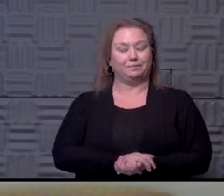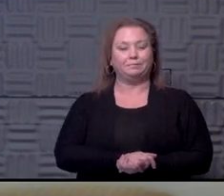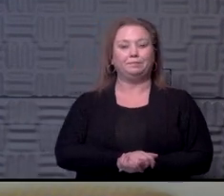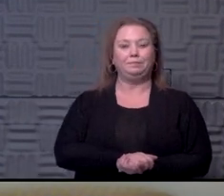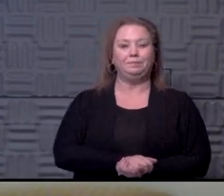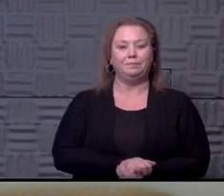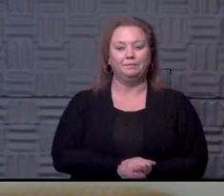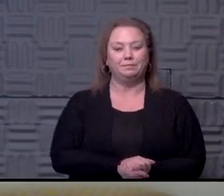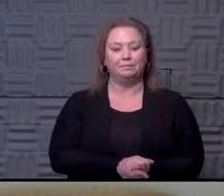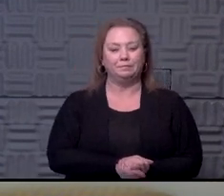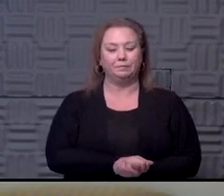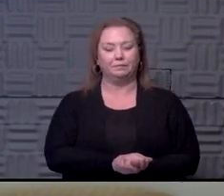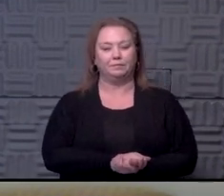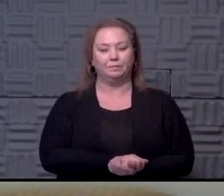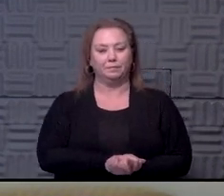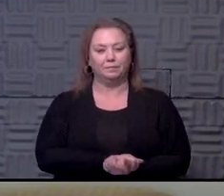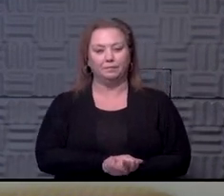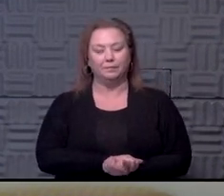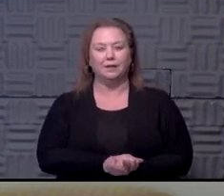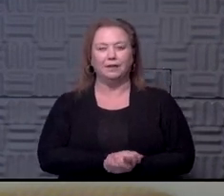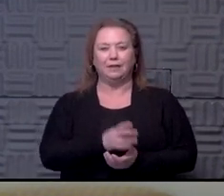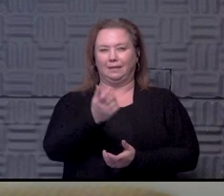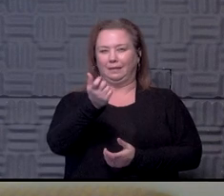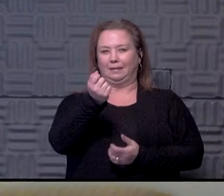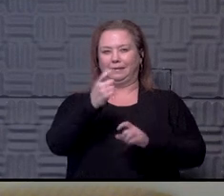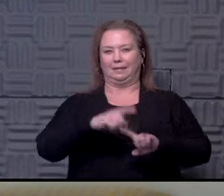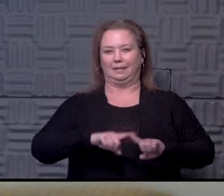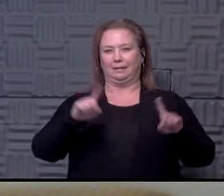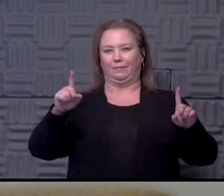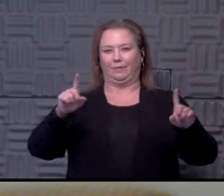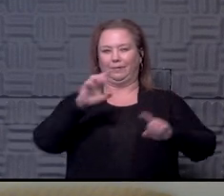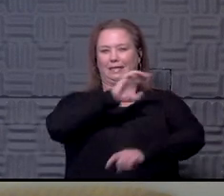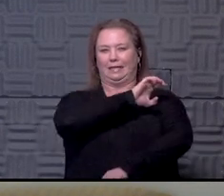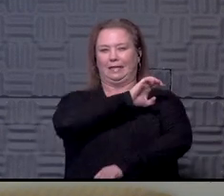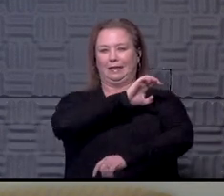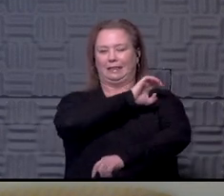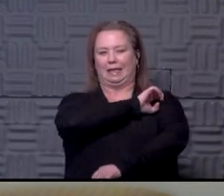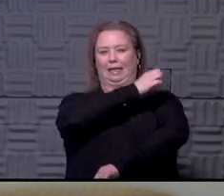I'll say. It's a little bit different energy this year.